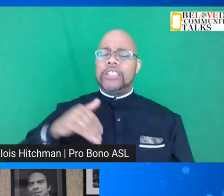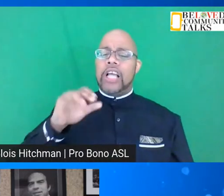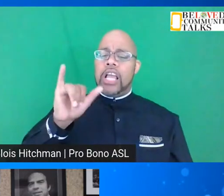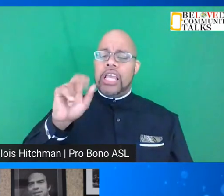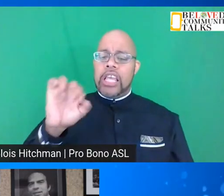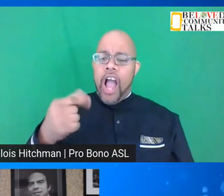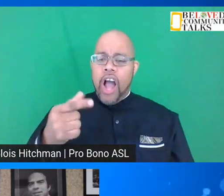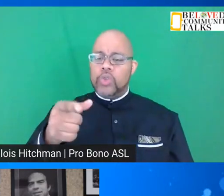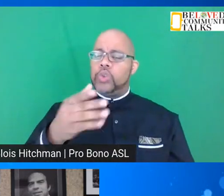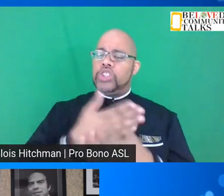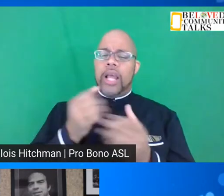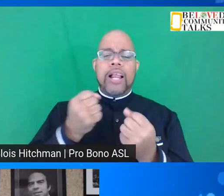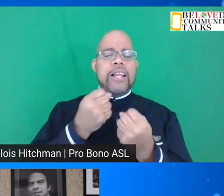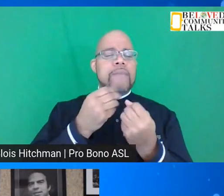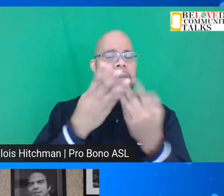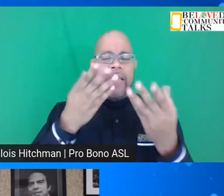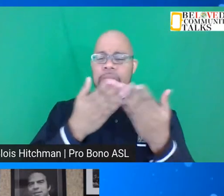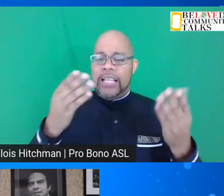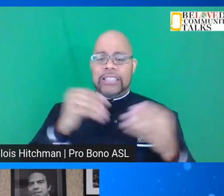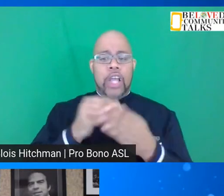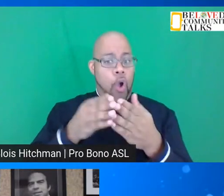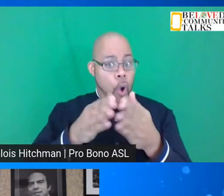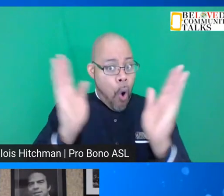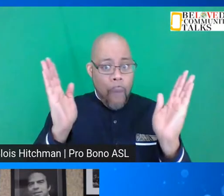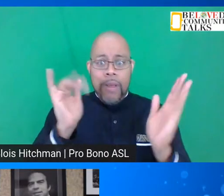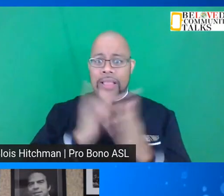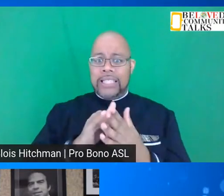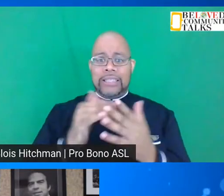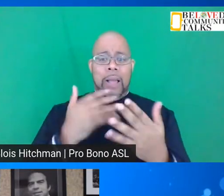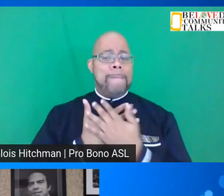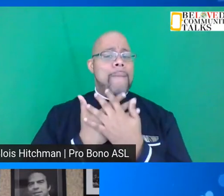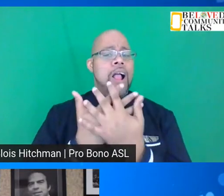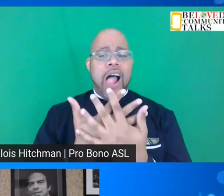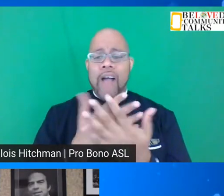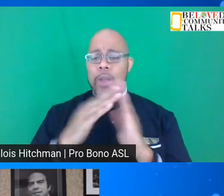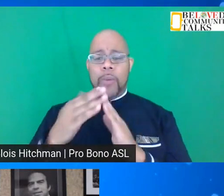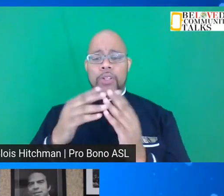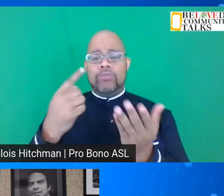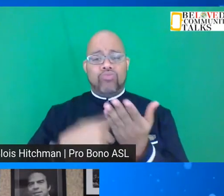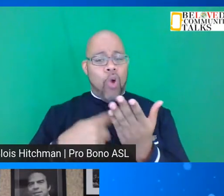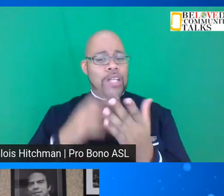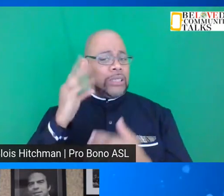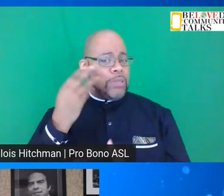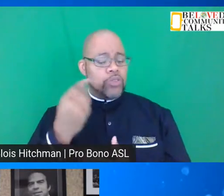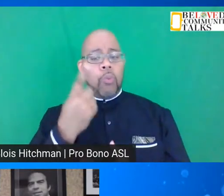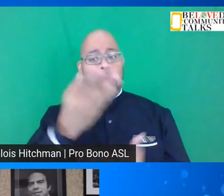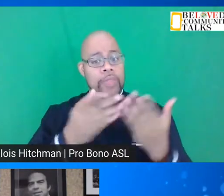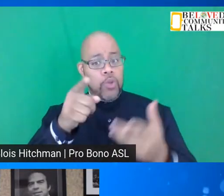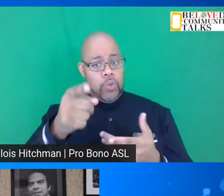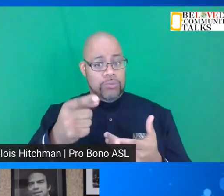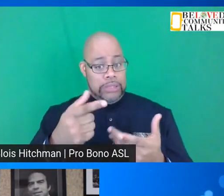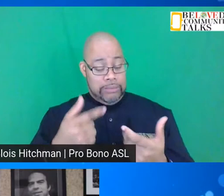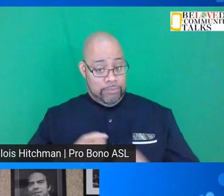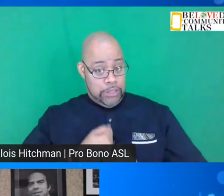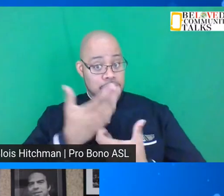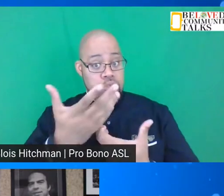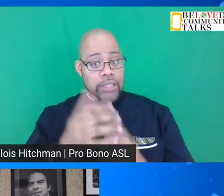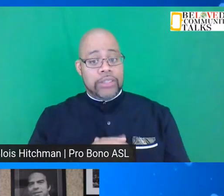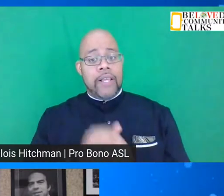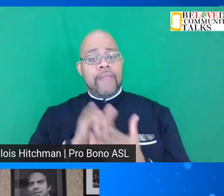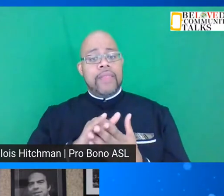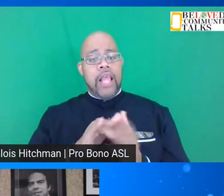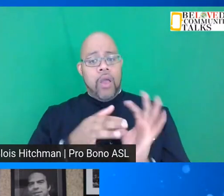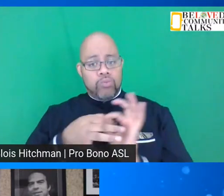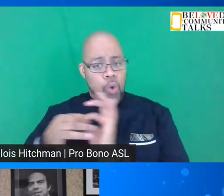number of things just in opening this beloved community talks experience. And one of the things you conveyed is a